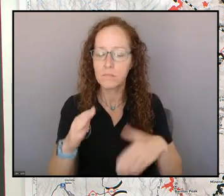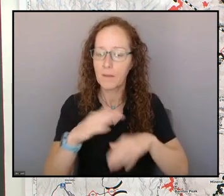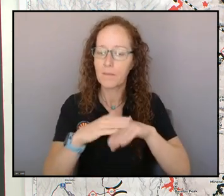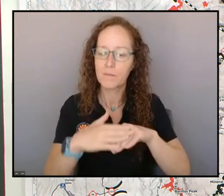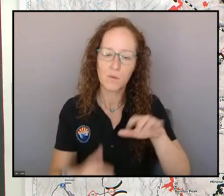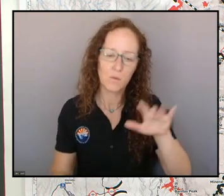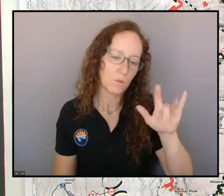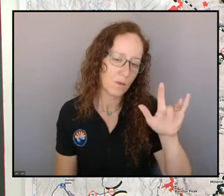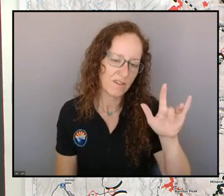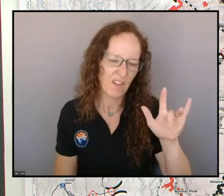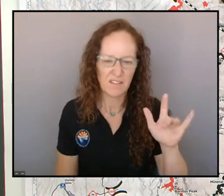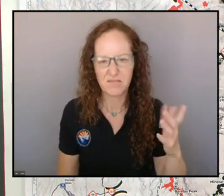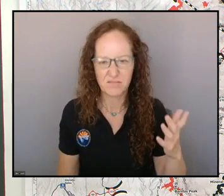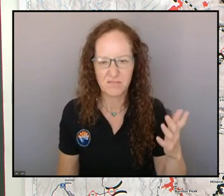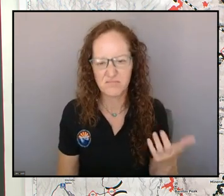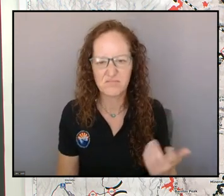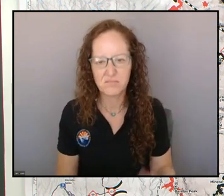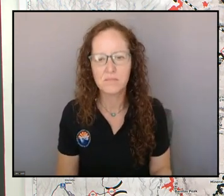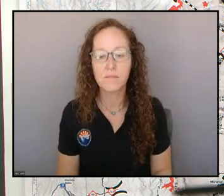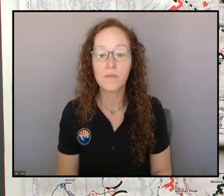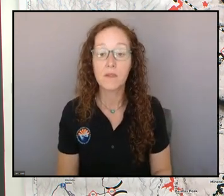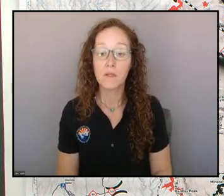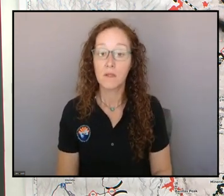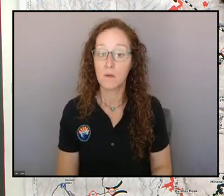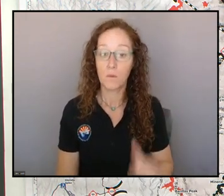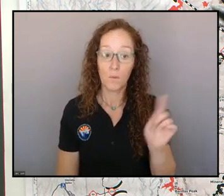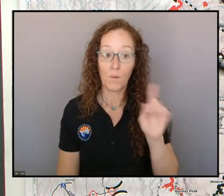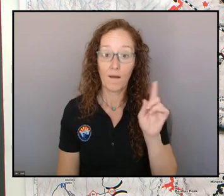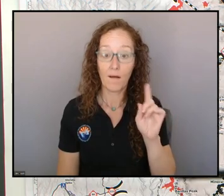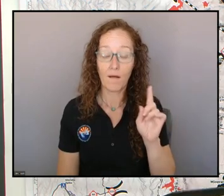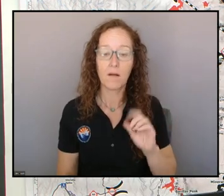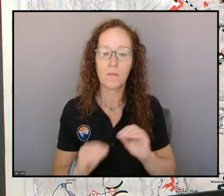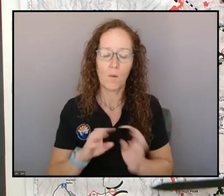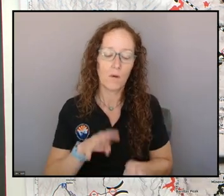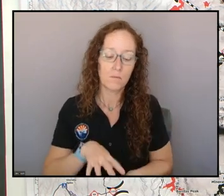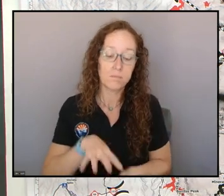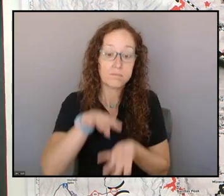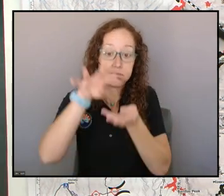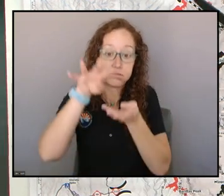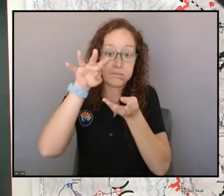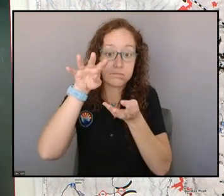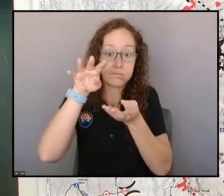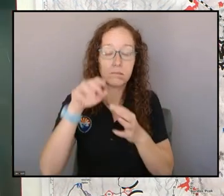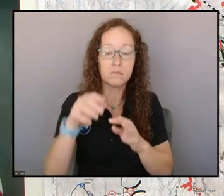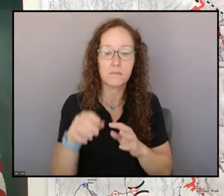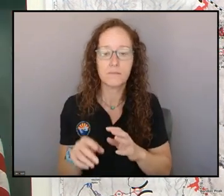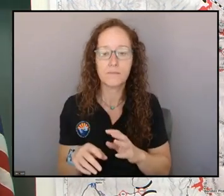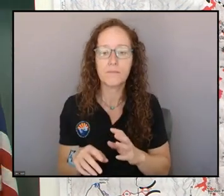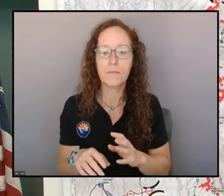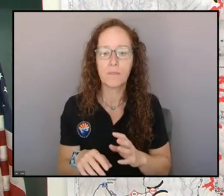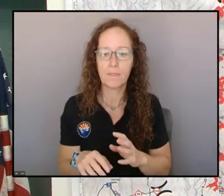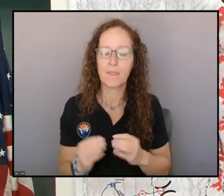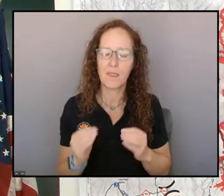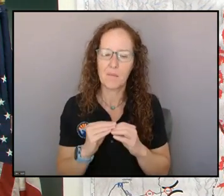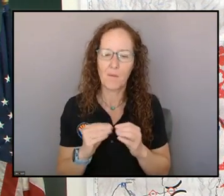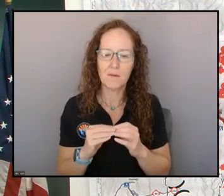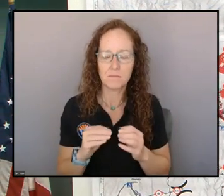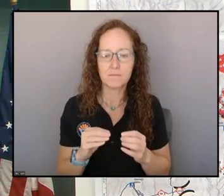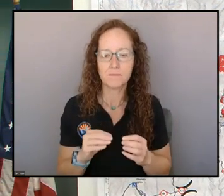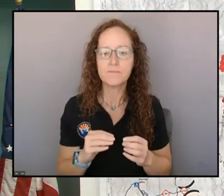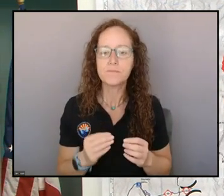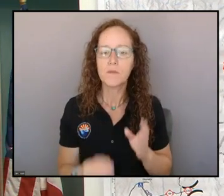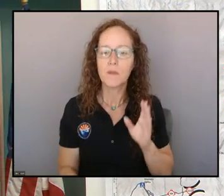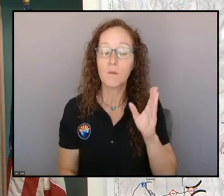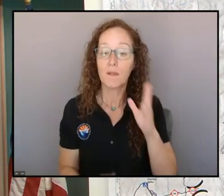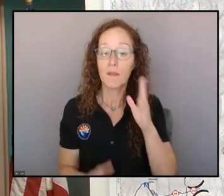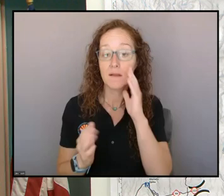Orientation today. We're going to have more of a due south sort of persuasion here. So, you can expect that some of these